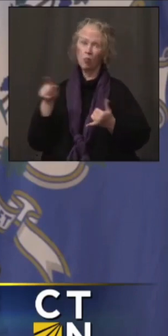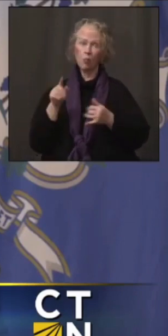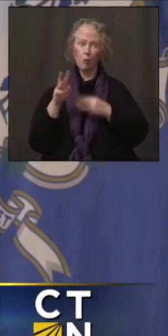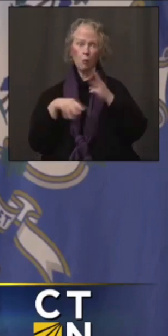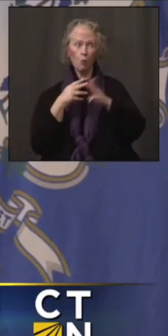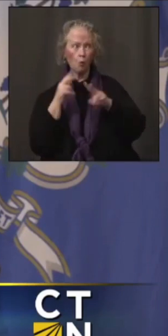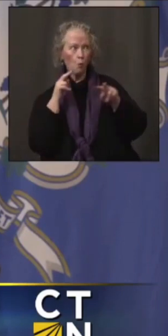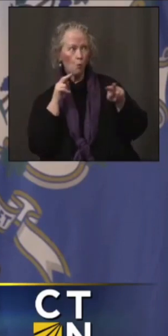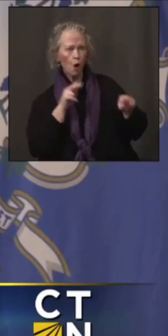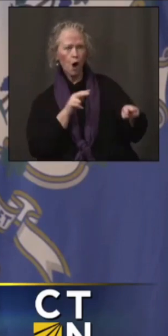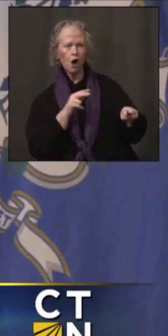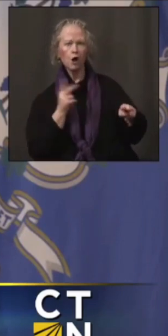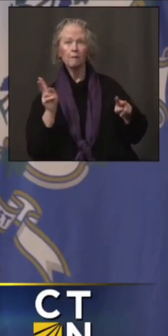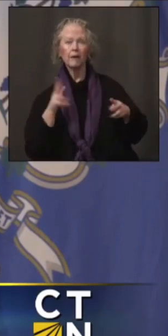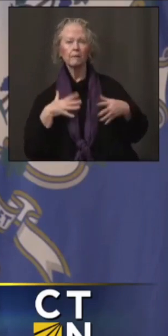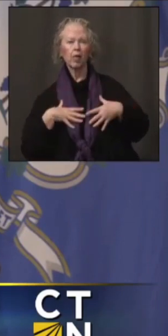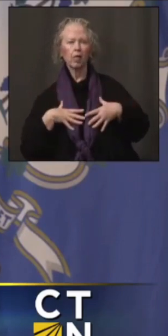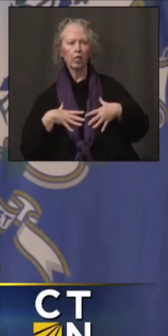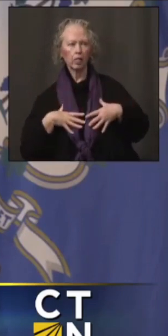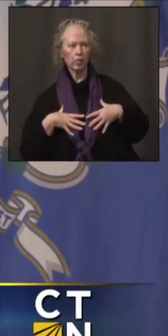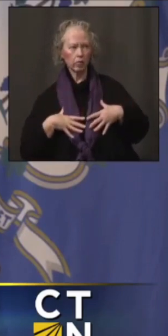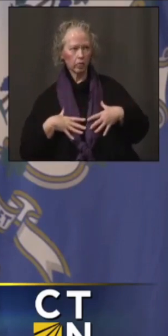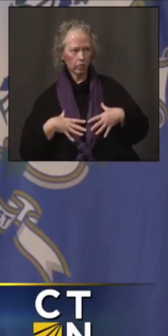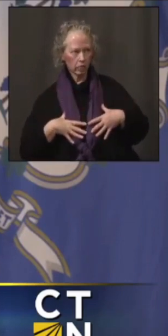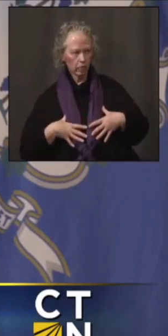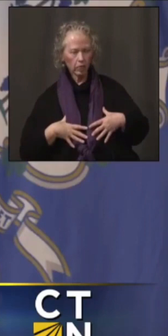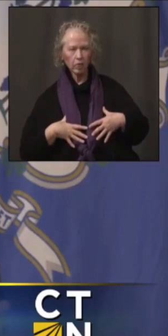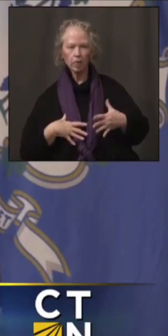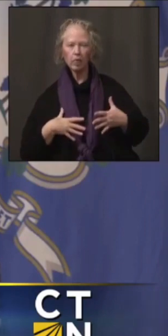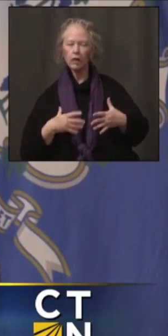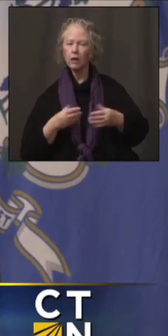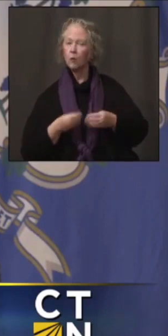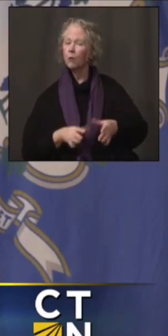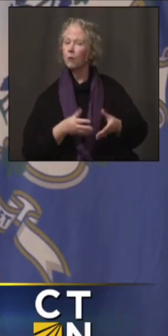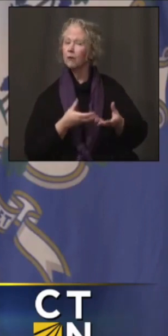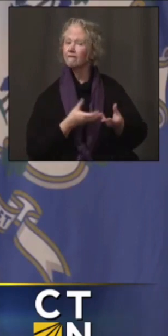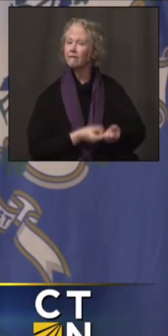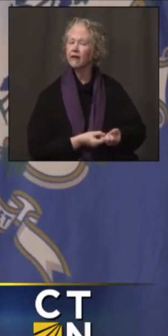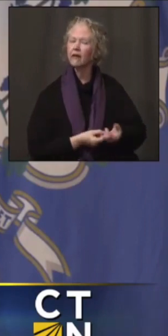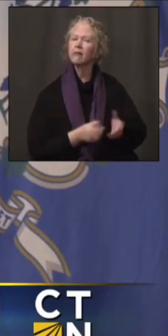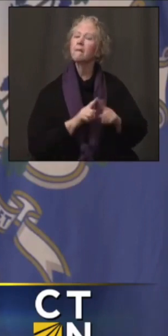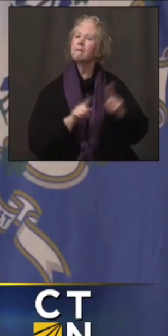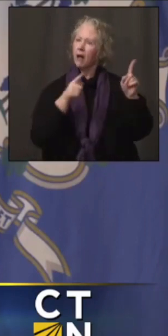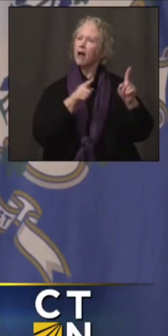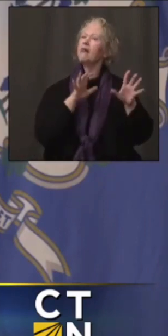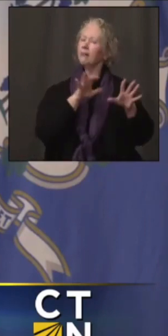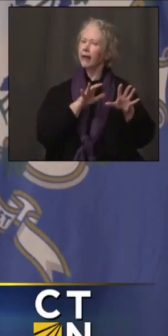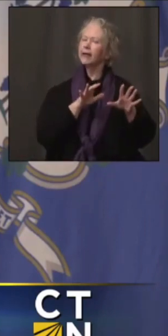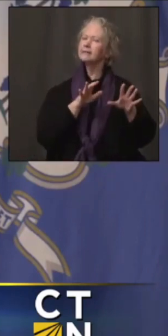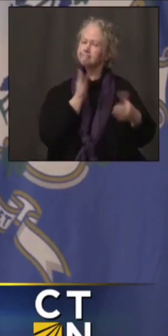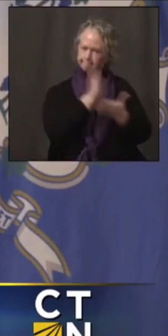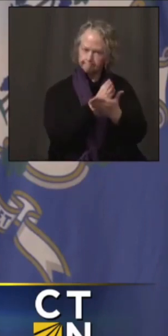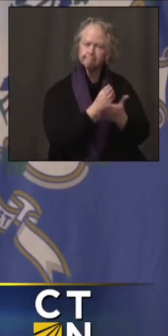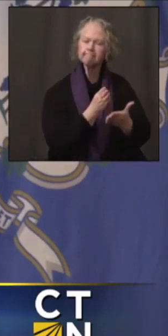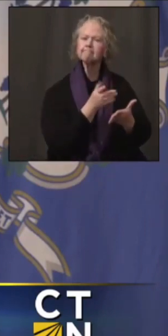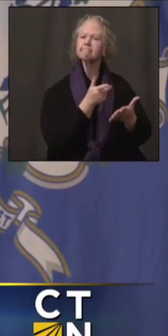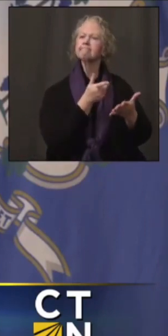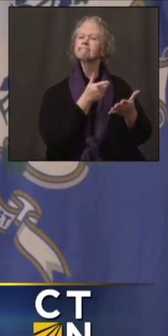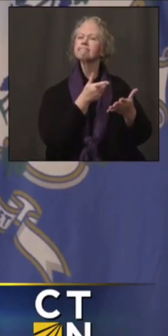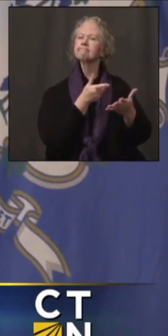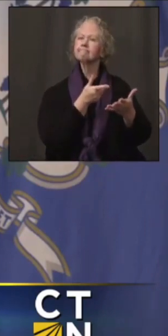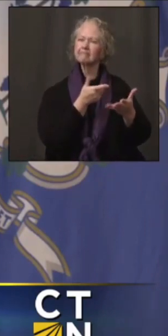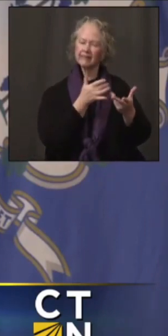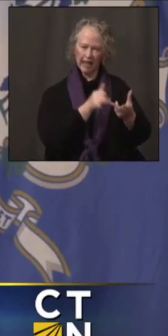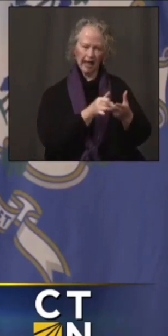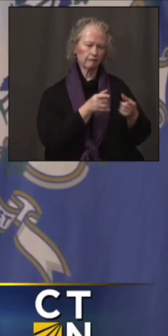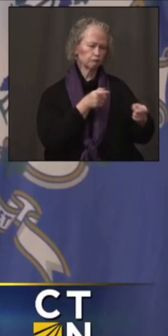we're sort of breaking faith with people a little bit. But they got it solved. They got it under control. They cast their votes.